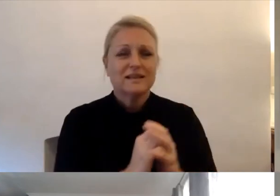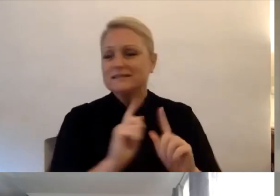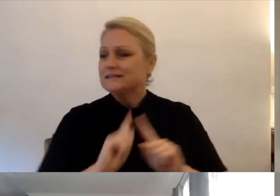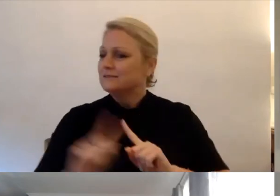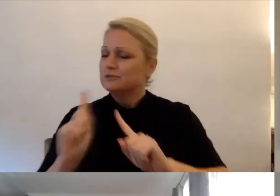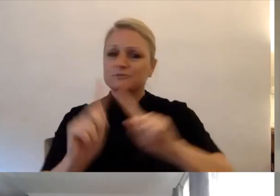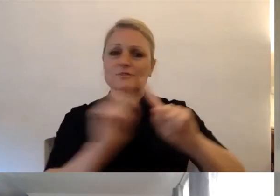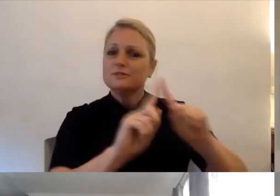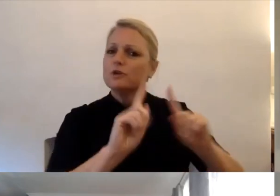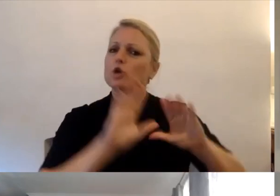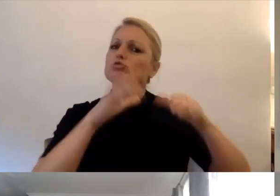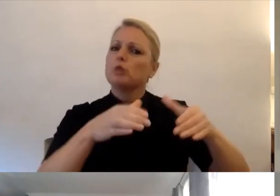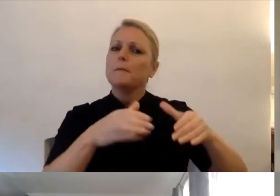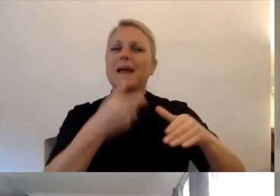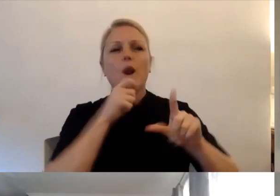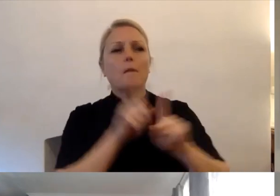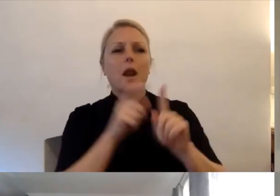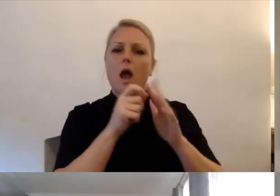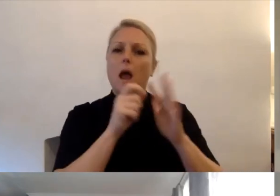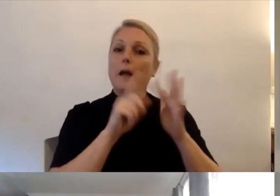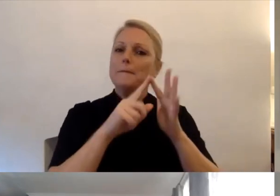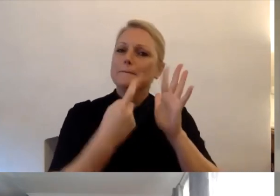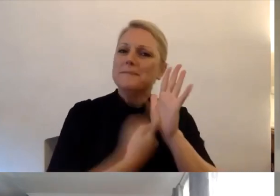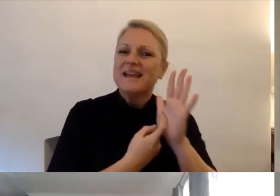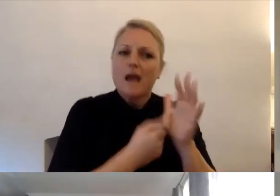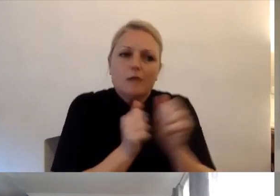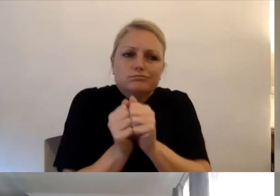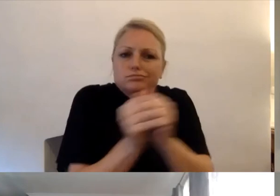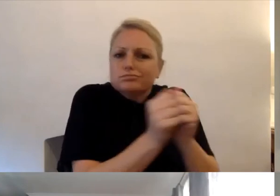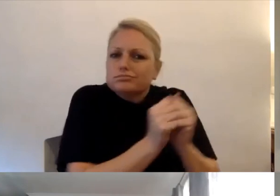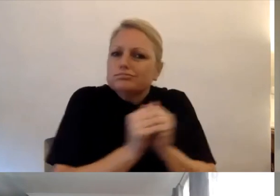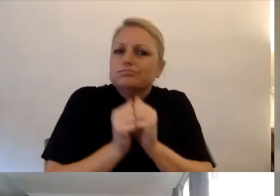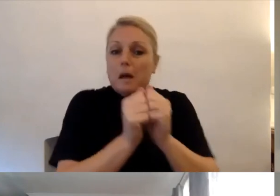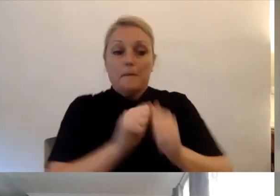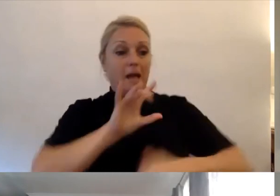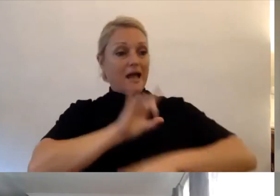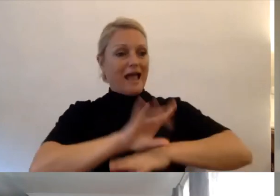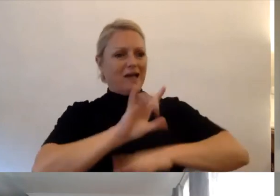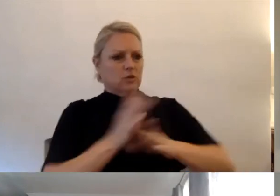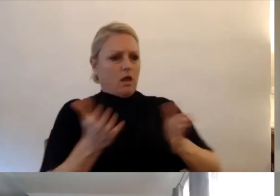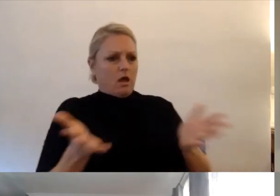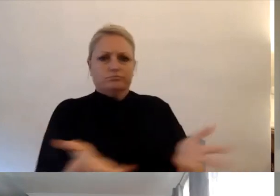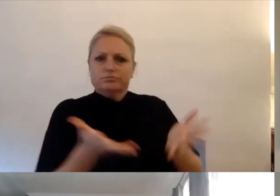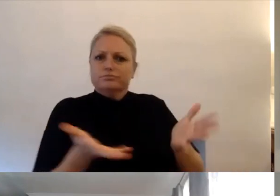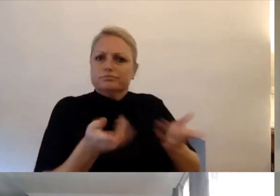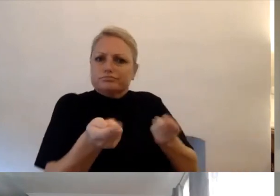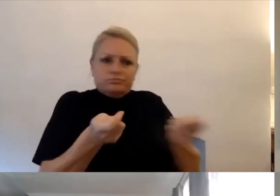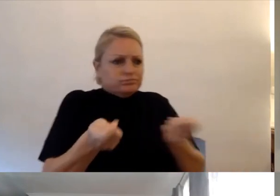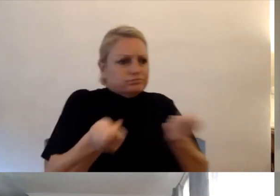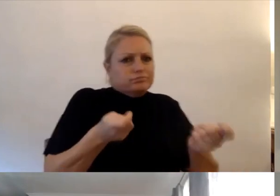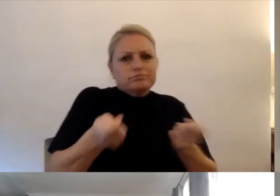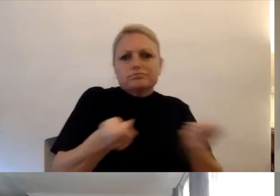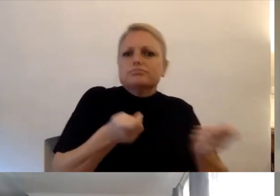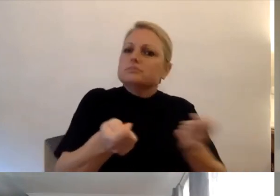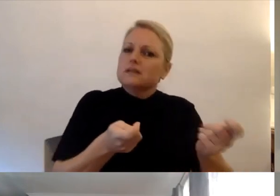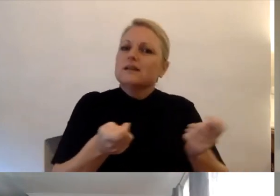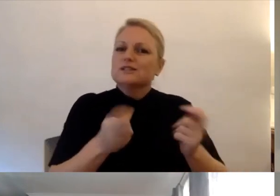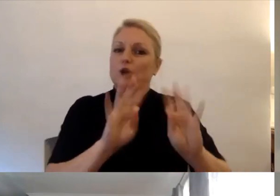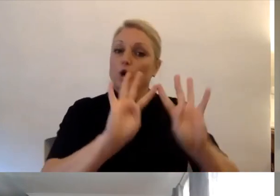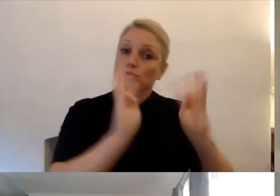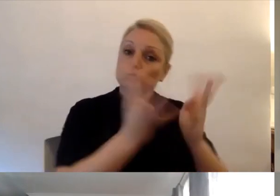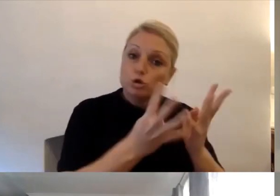are like a peer support group facilitated by our counsellors where you're able to access support in a group setting.